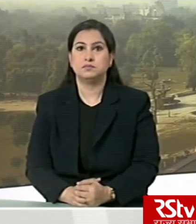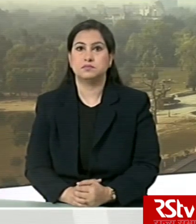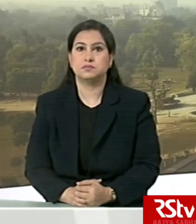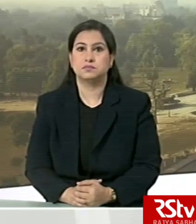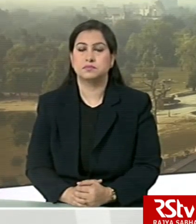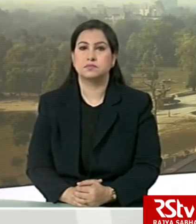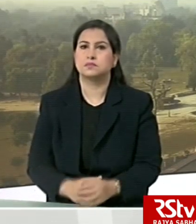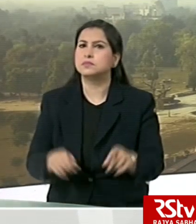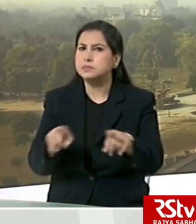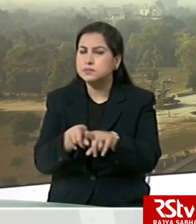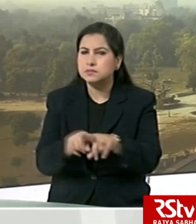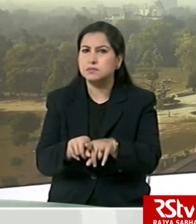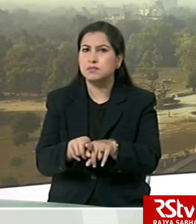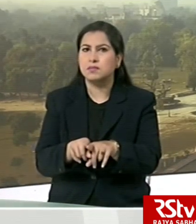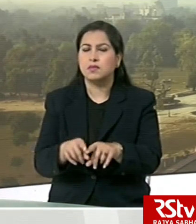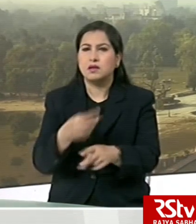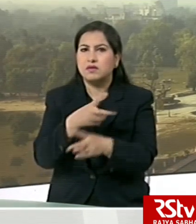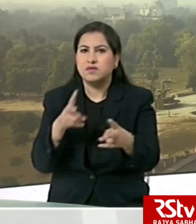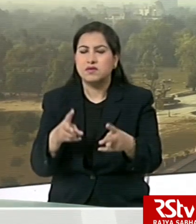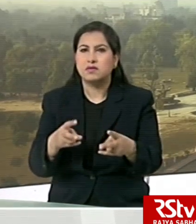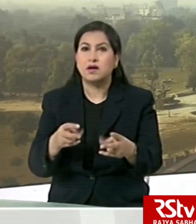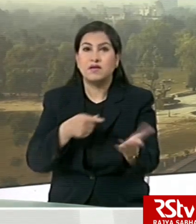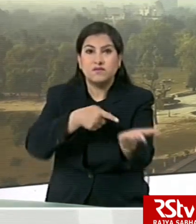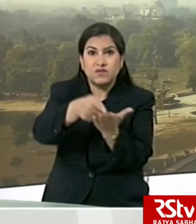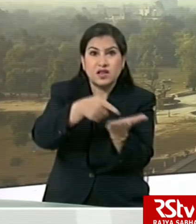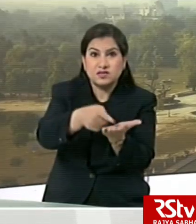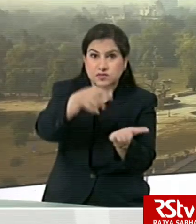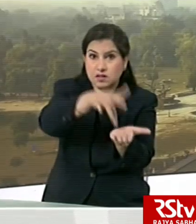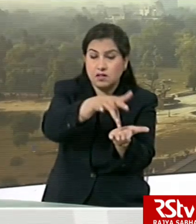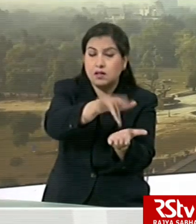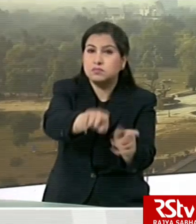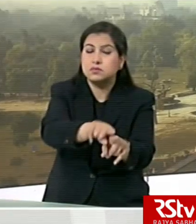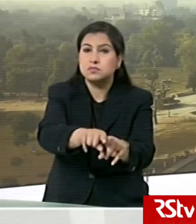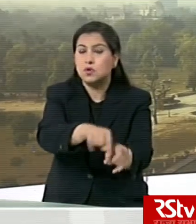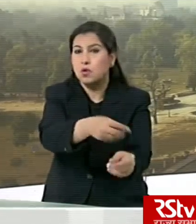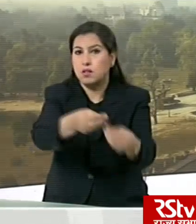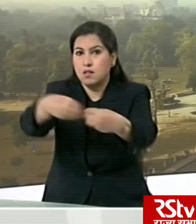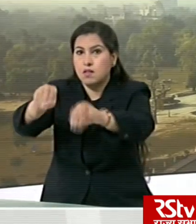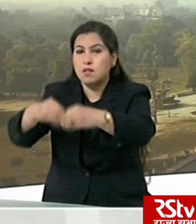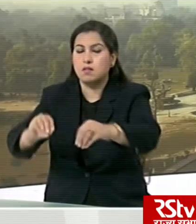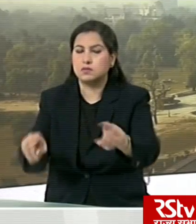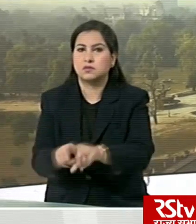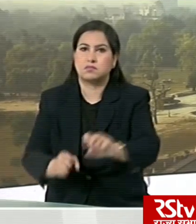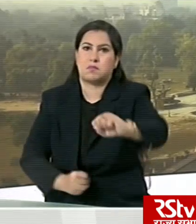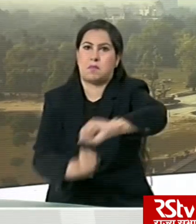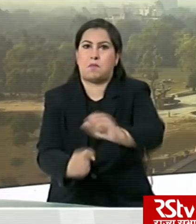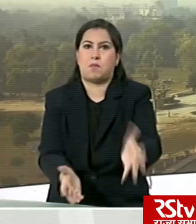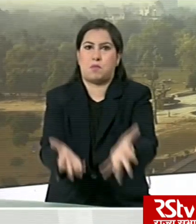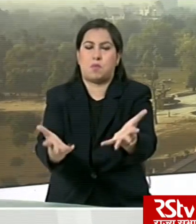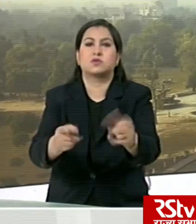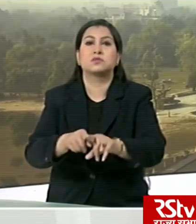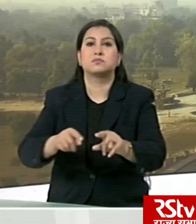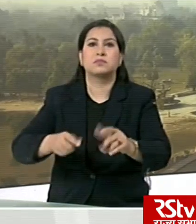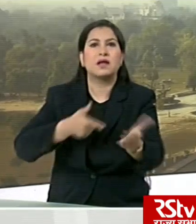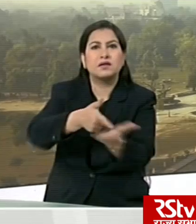The decentralized marketing and procurement at village level to also be promoted. The shops of the agricultural machinery,